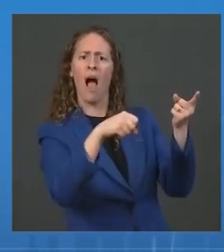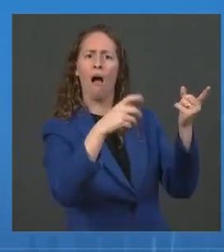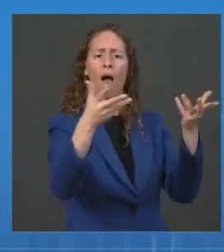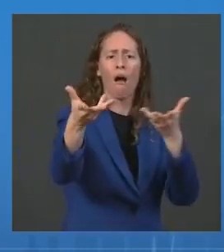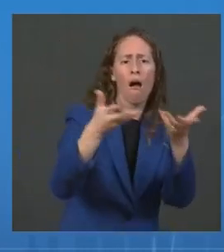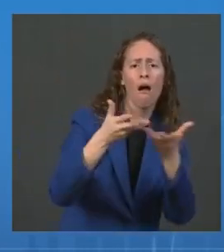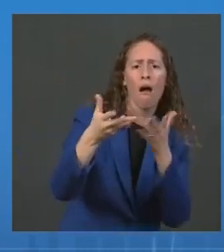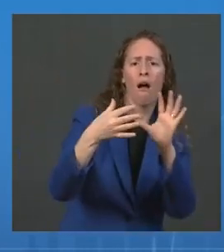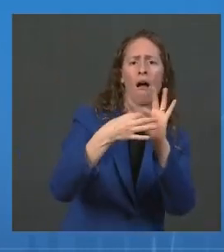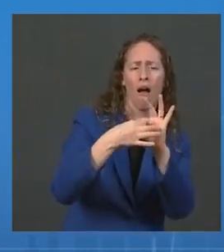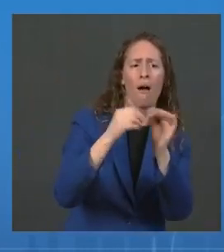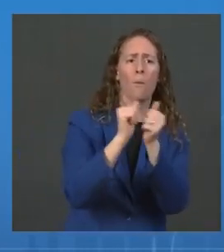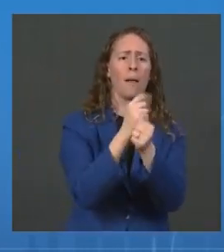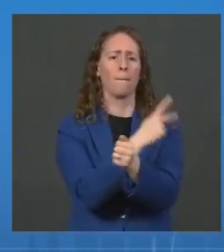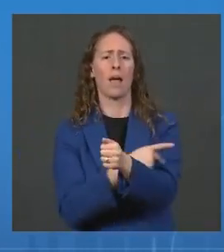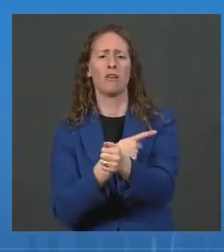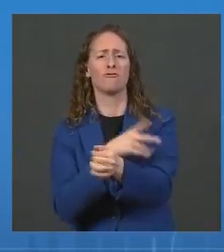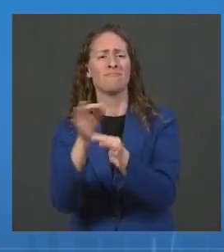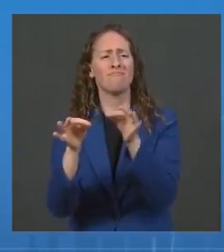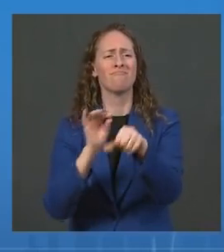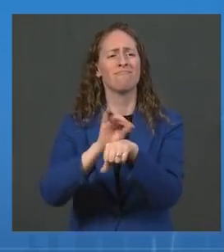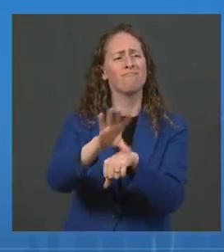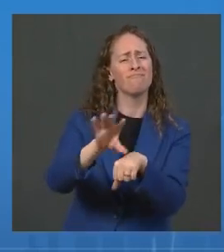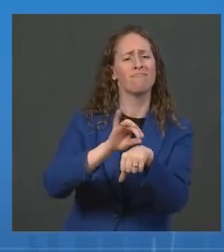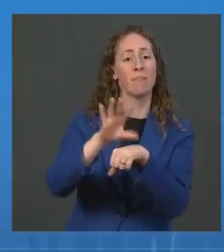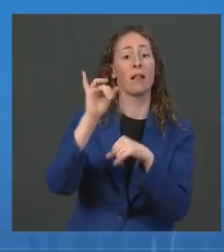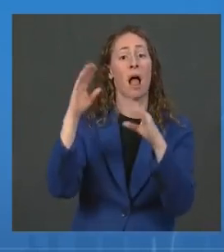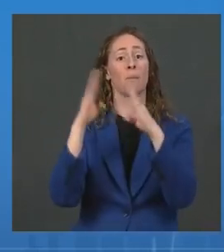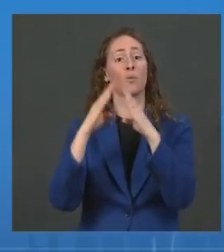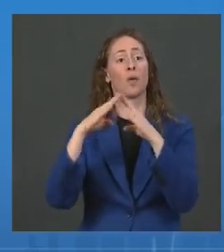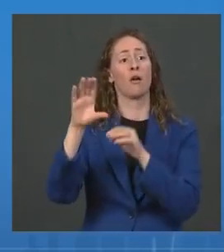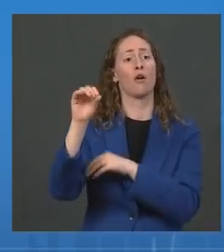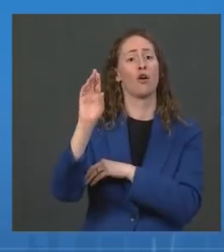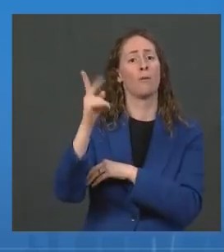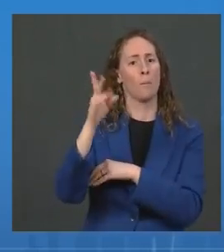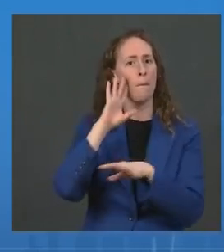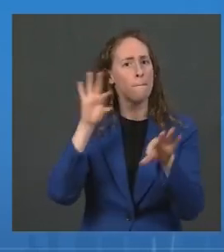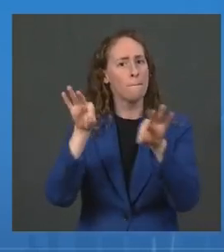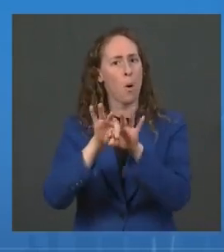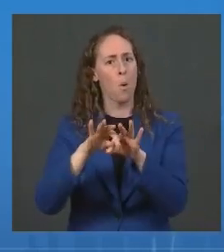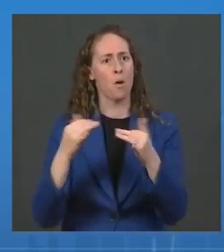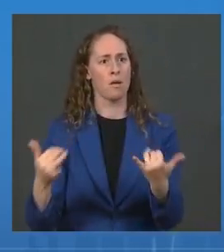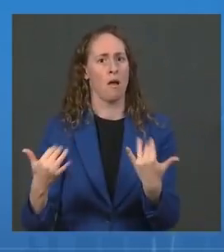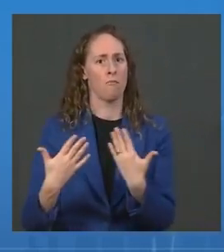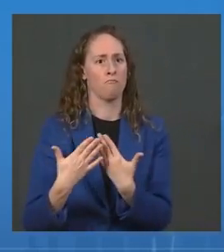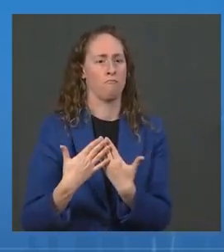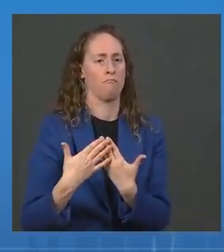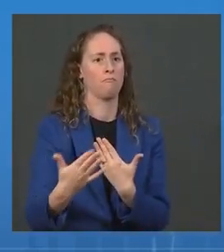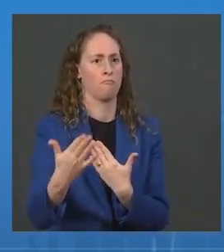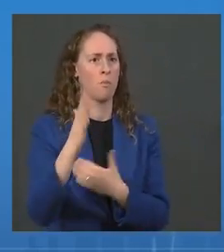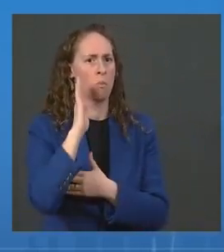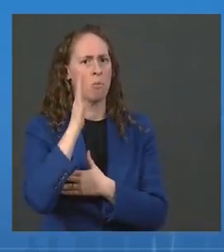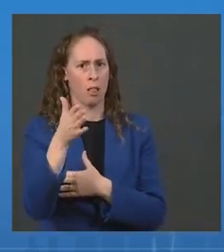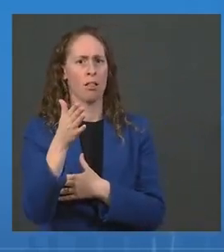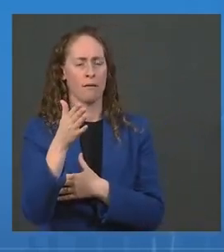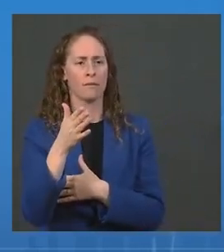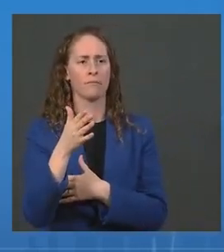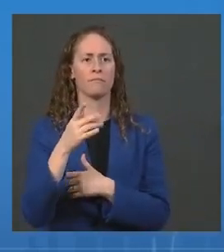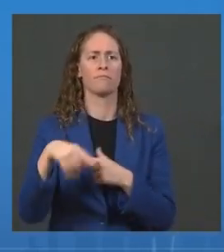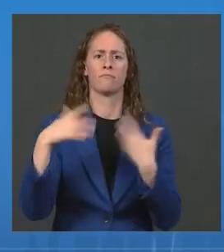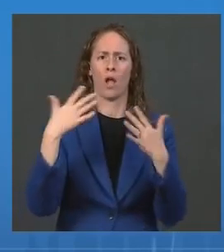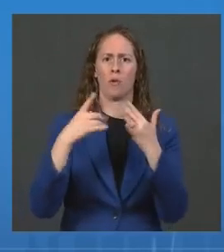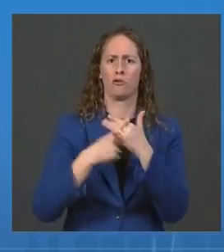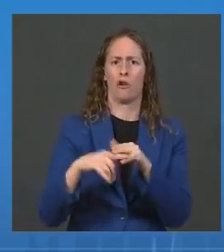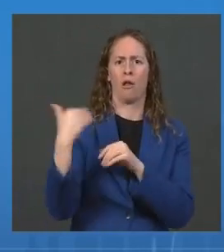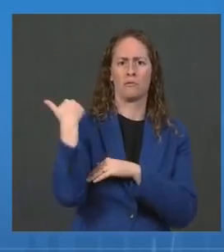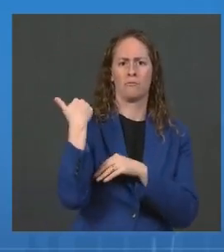Corps will be more important than ever in the months ahead. Now, since we started in the spring, the Community Corps has picked up a lot of momentum. Today, there are more